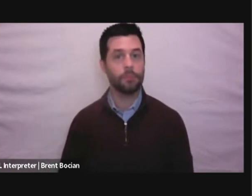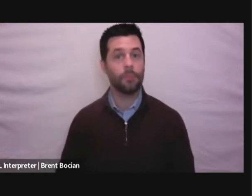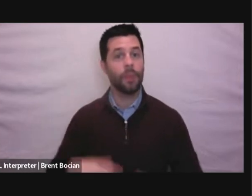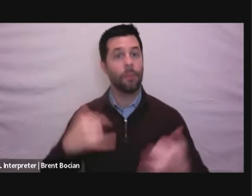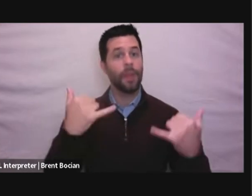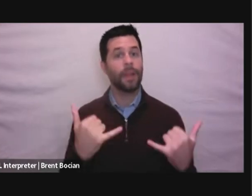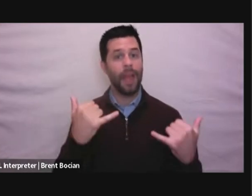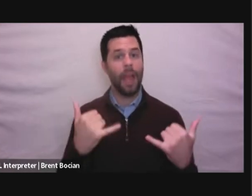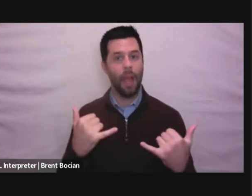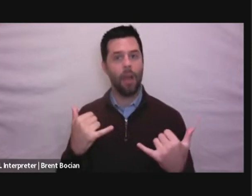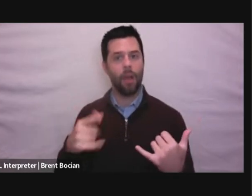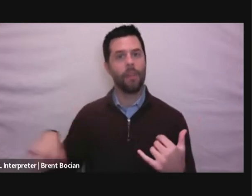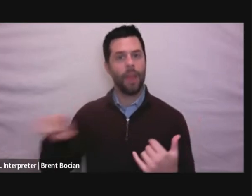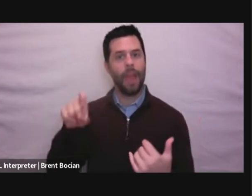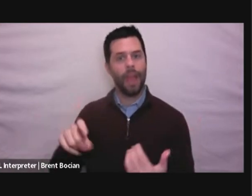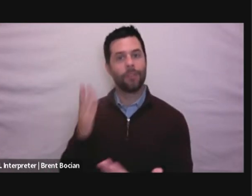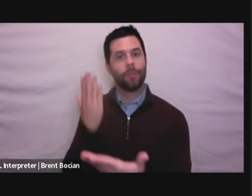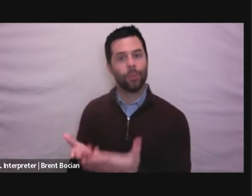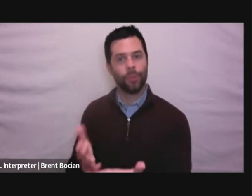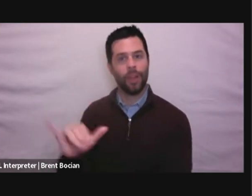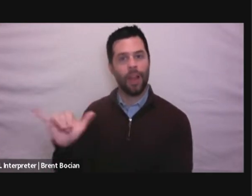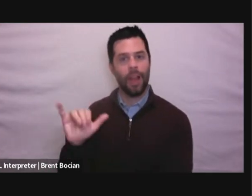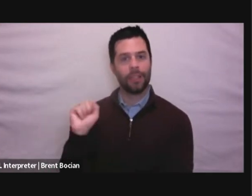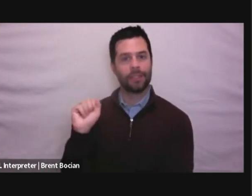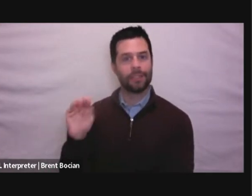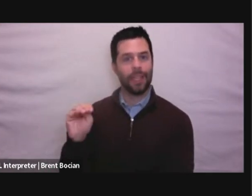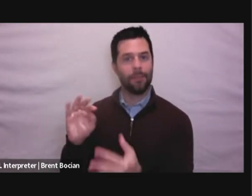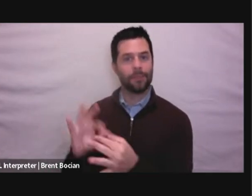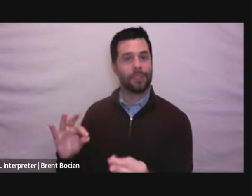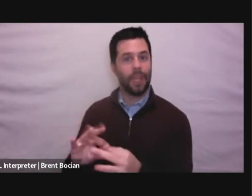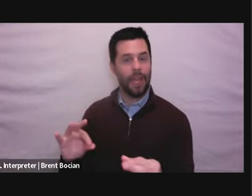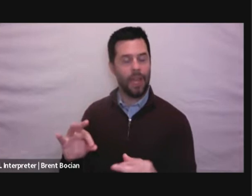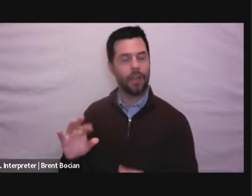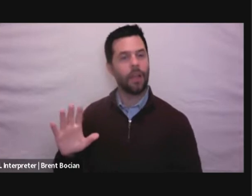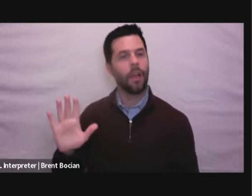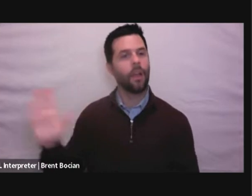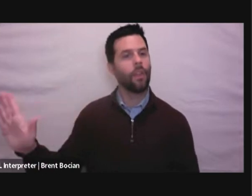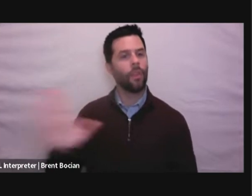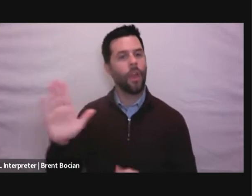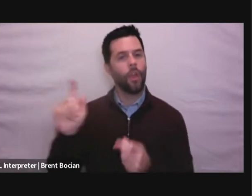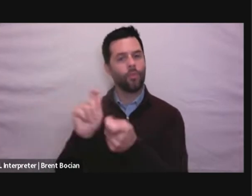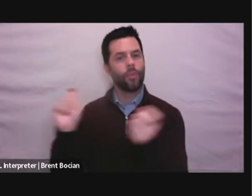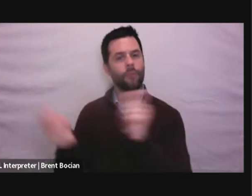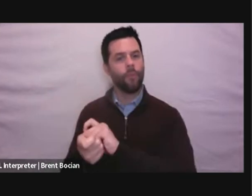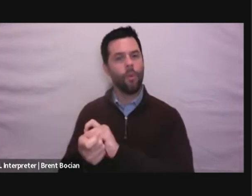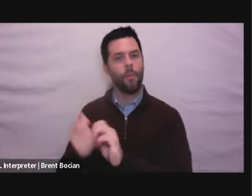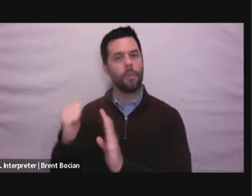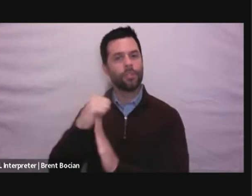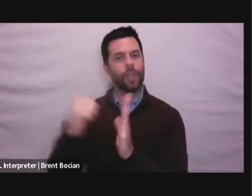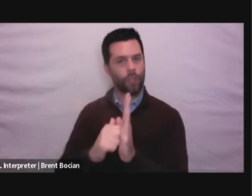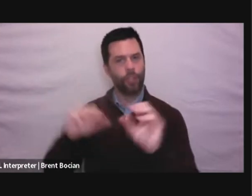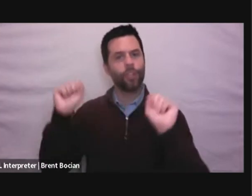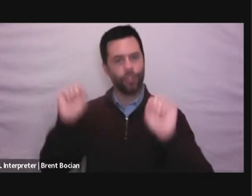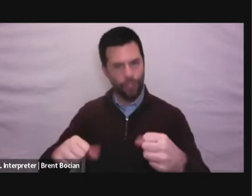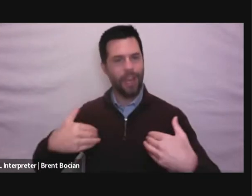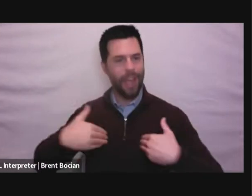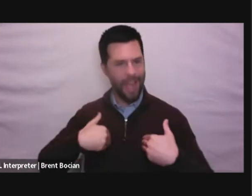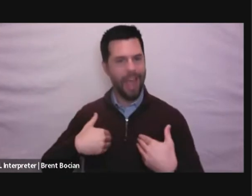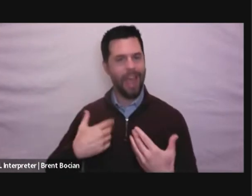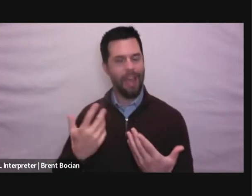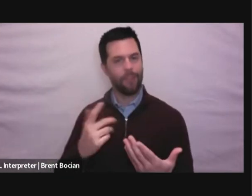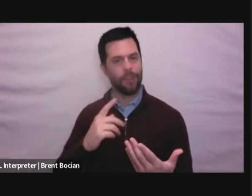now need to prove, as Sam said, that their reform agendas can actually deliver tangible benefits